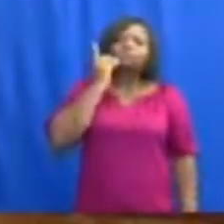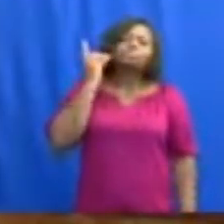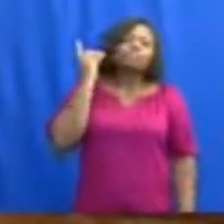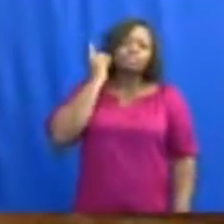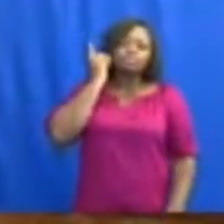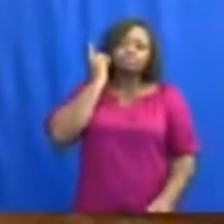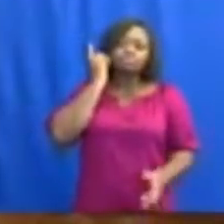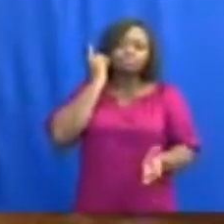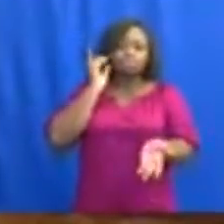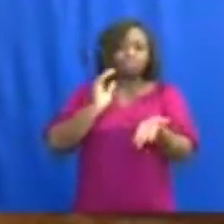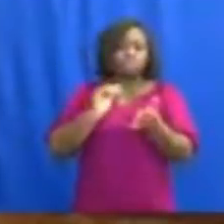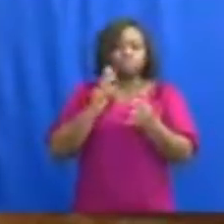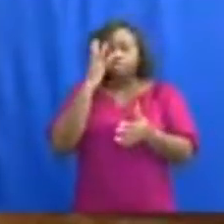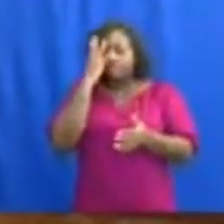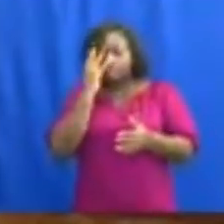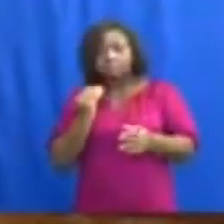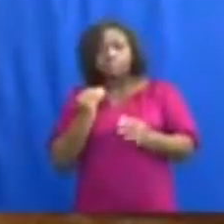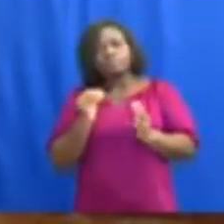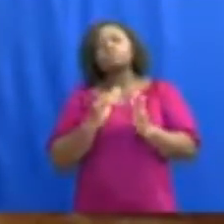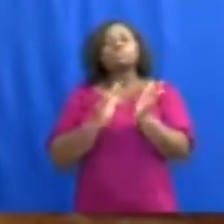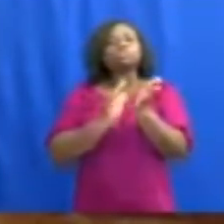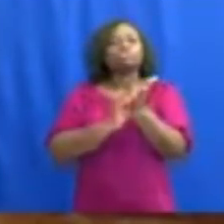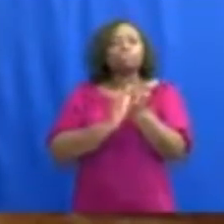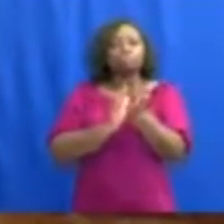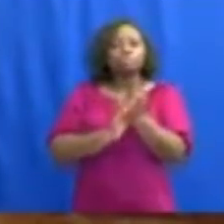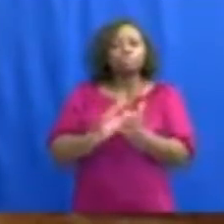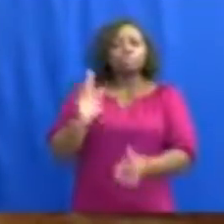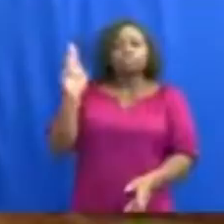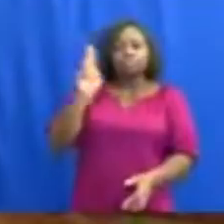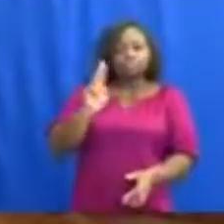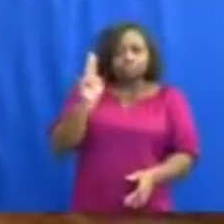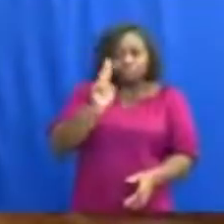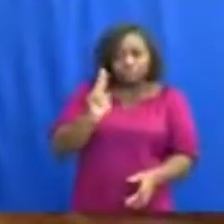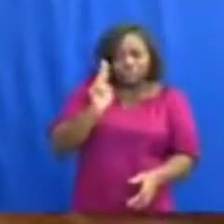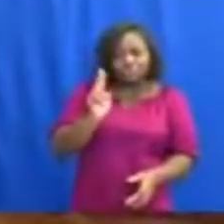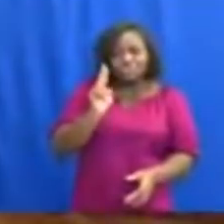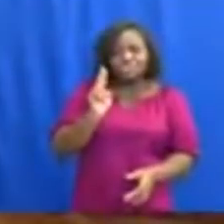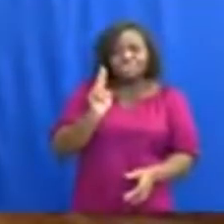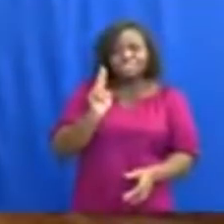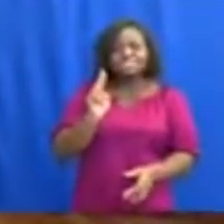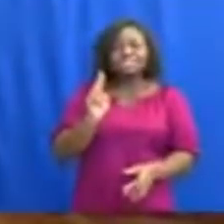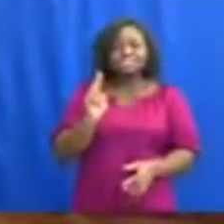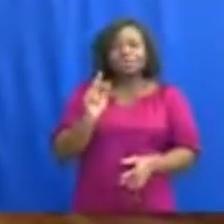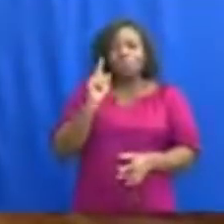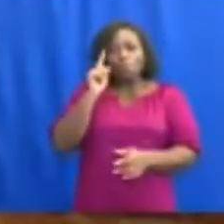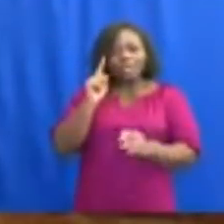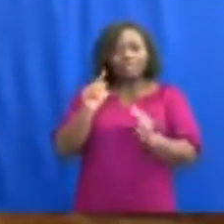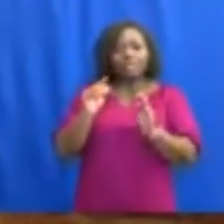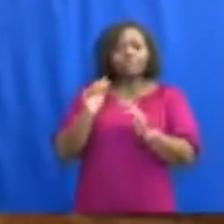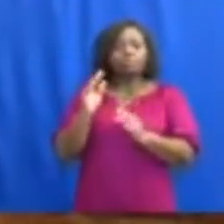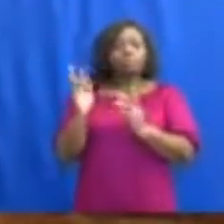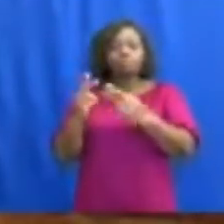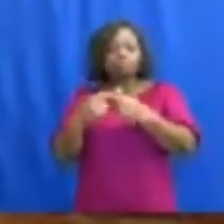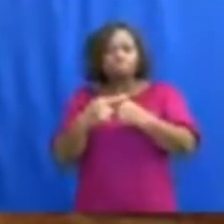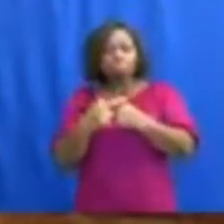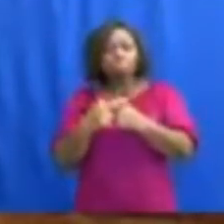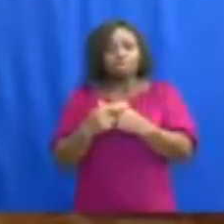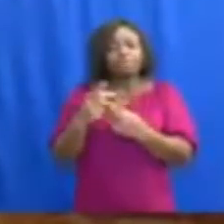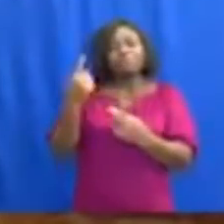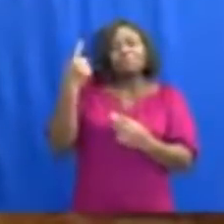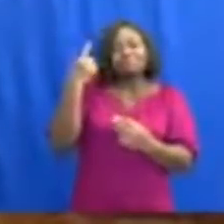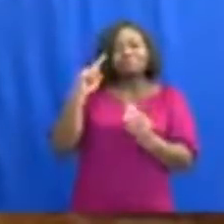each senior high school is to be used as an isolation center in the event of a student falling sick.